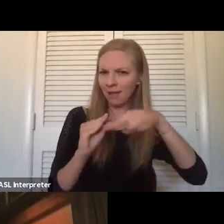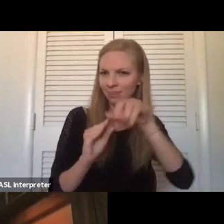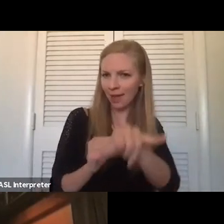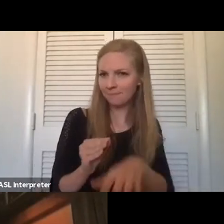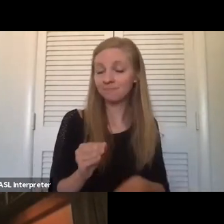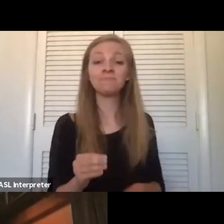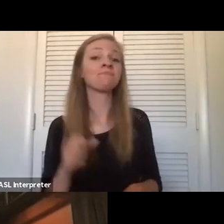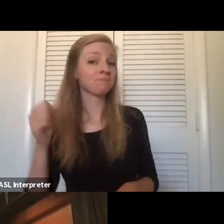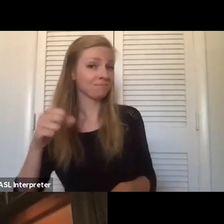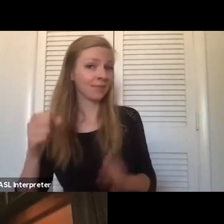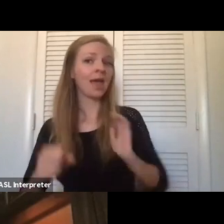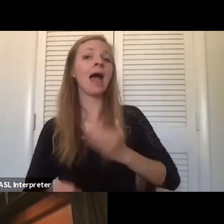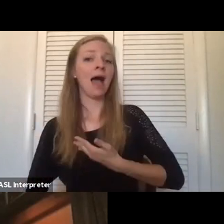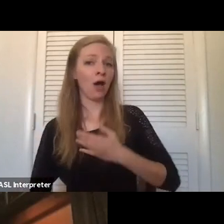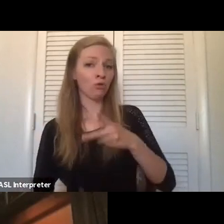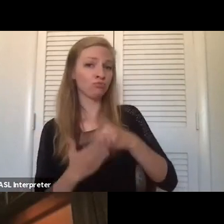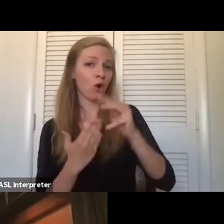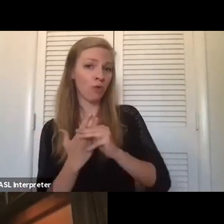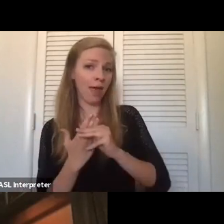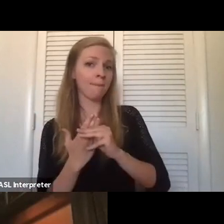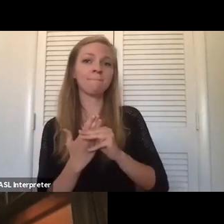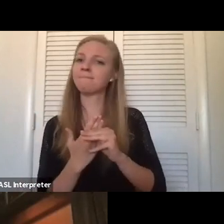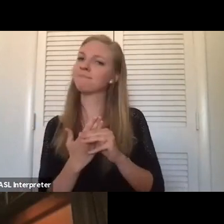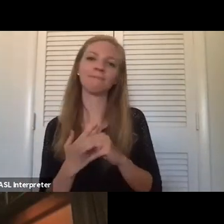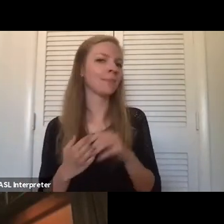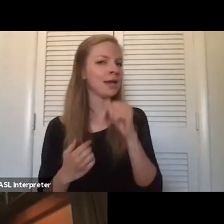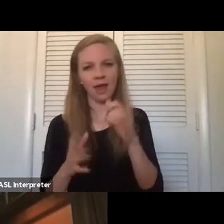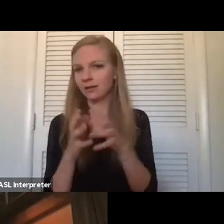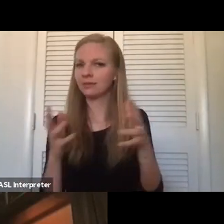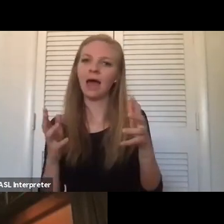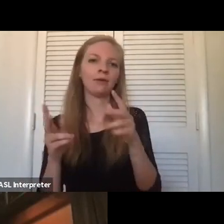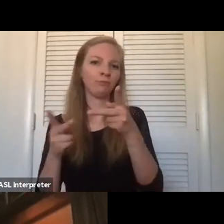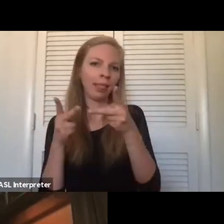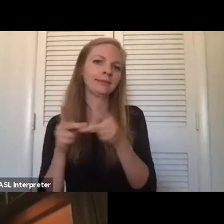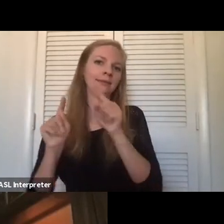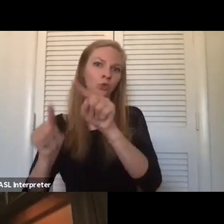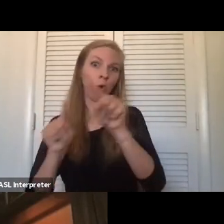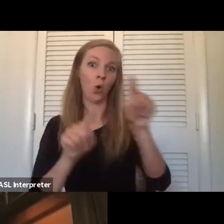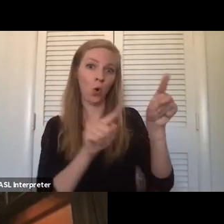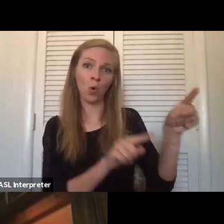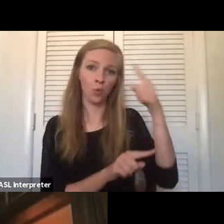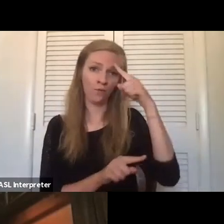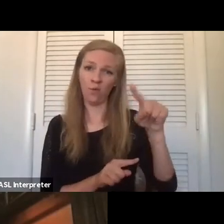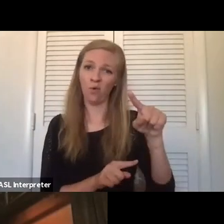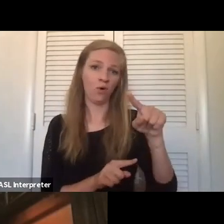Our program, um, there's not a lot of places to go to find, um,